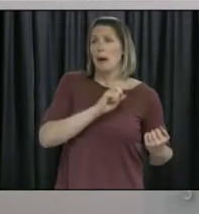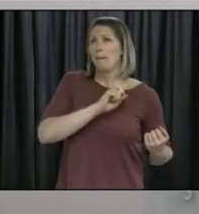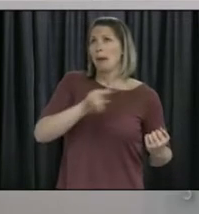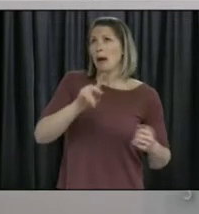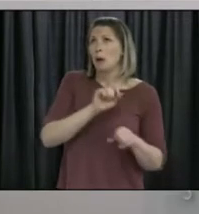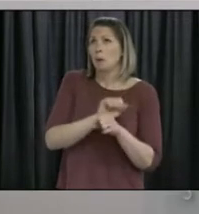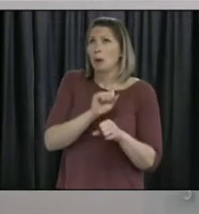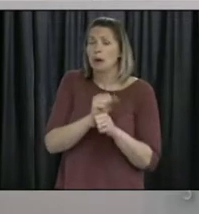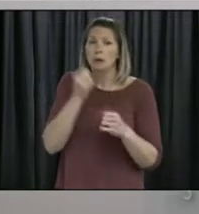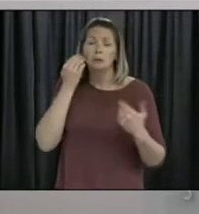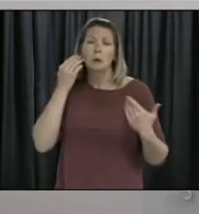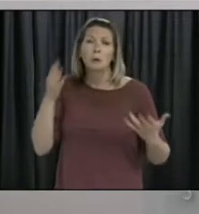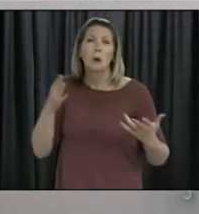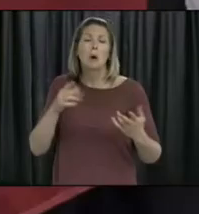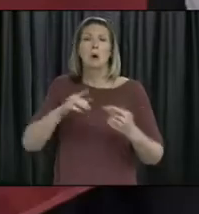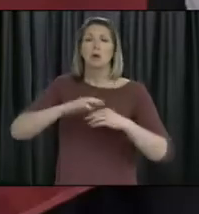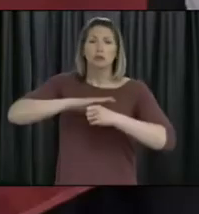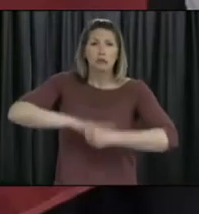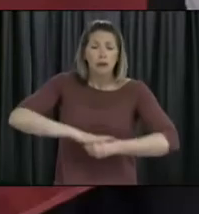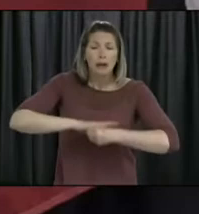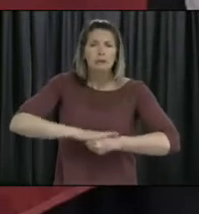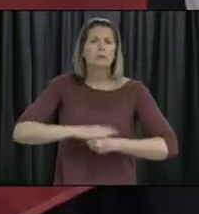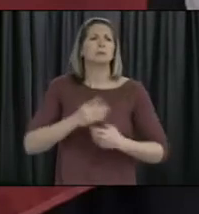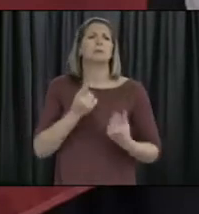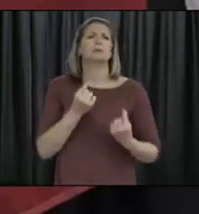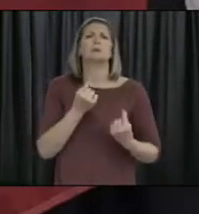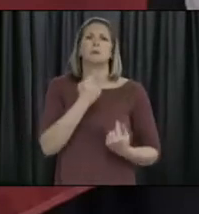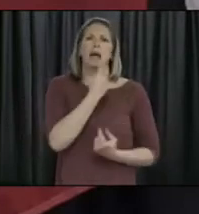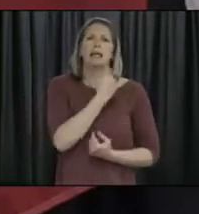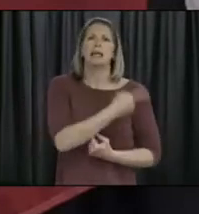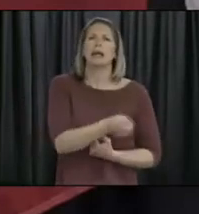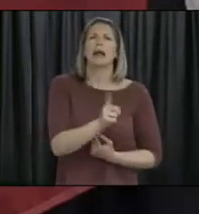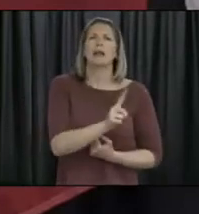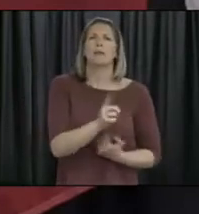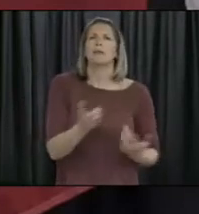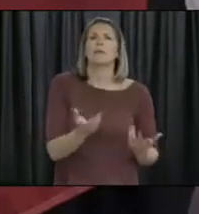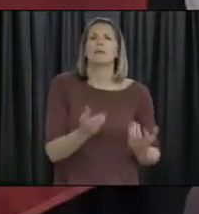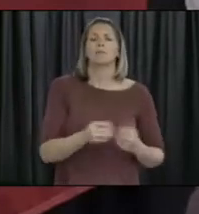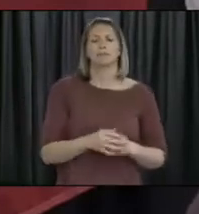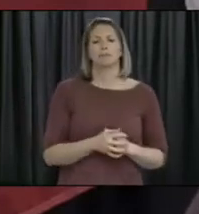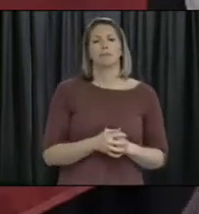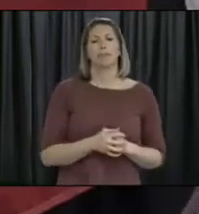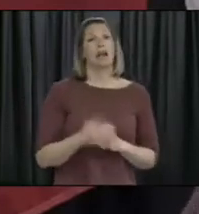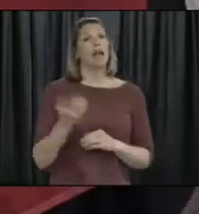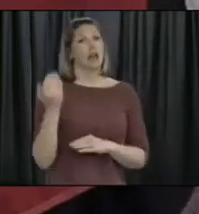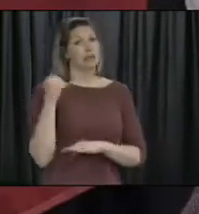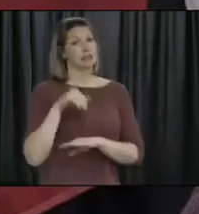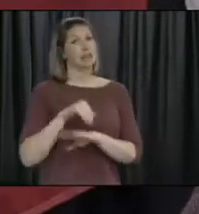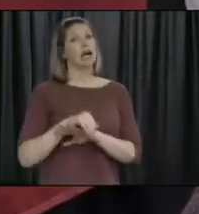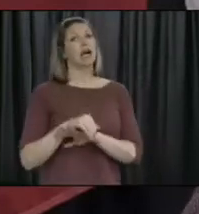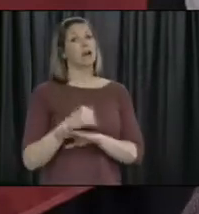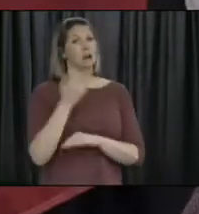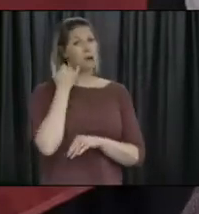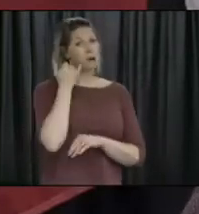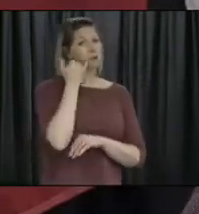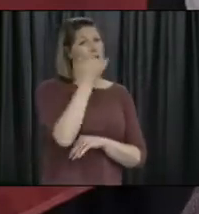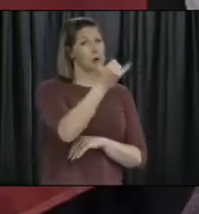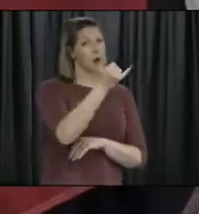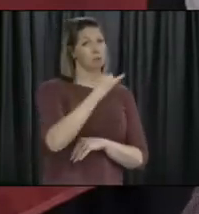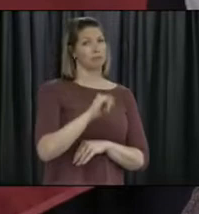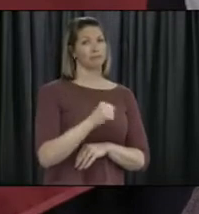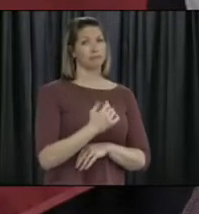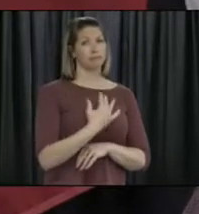back? So we'll continue to work with the federal government. We had another long call last night with the prime minister and other premiers.